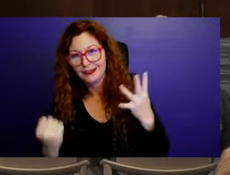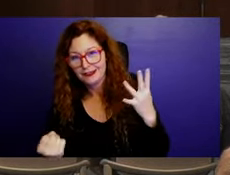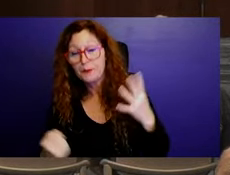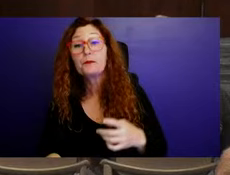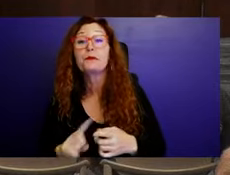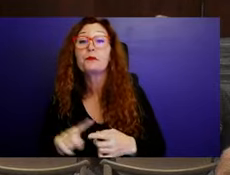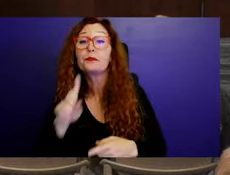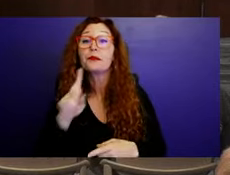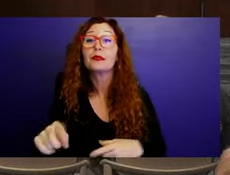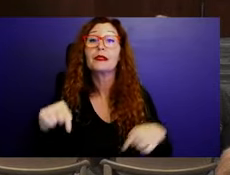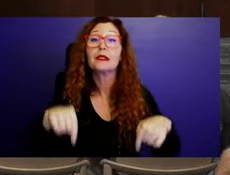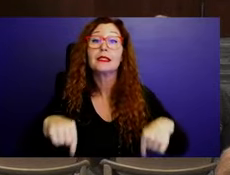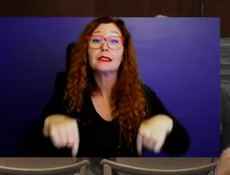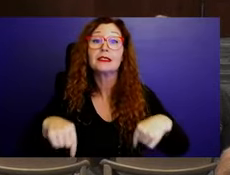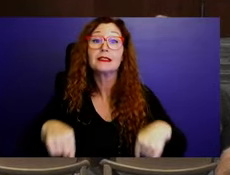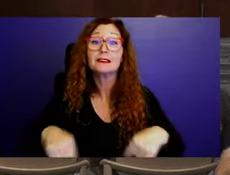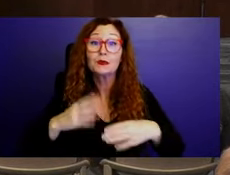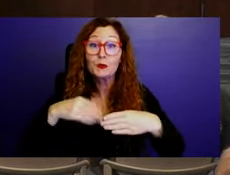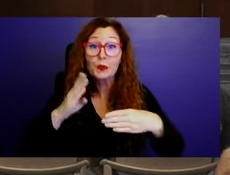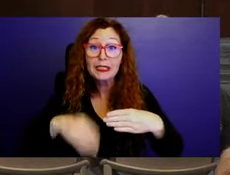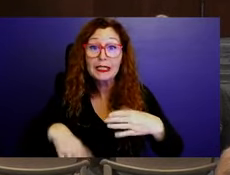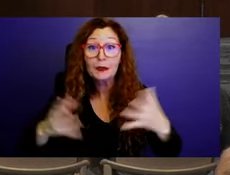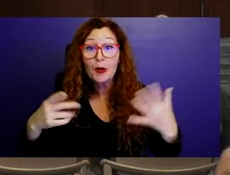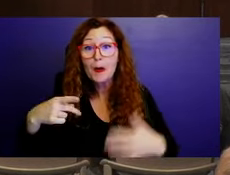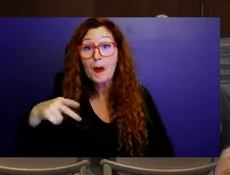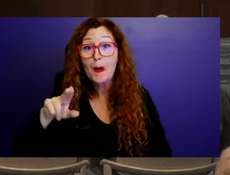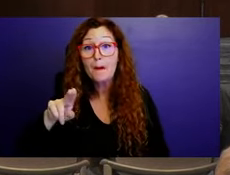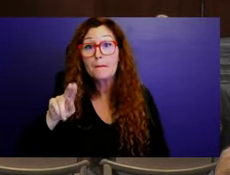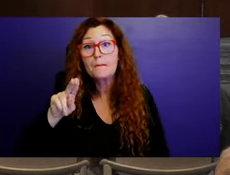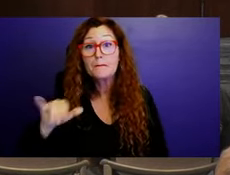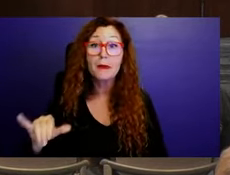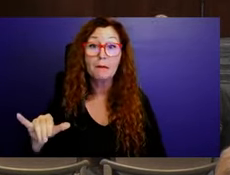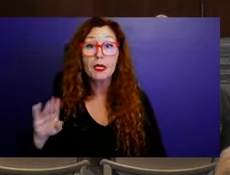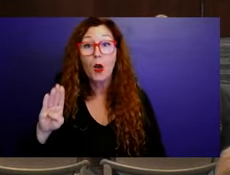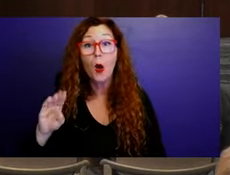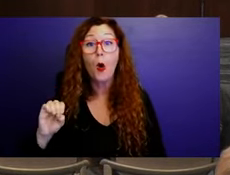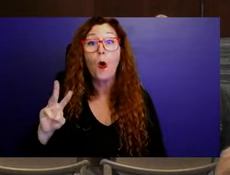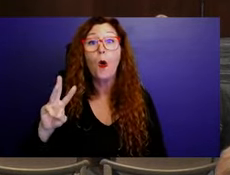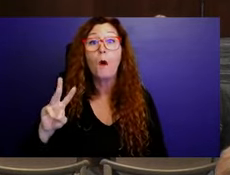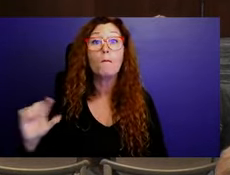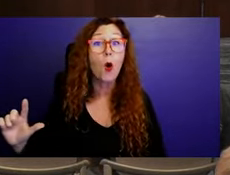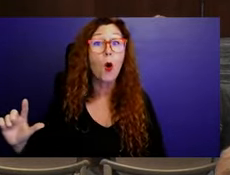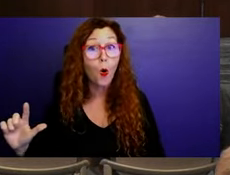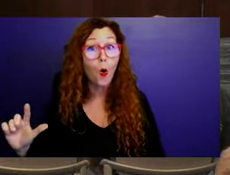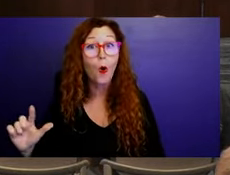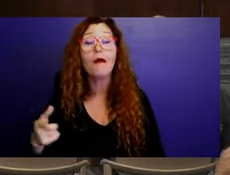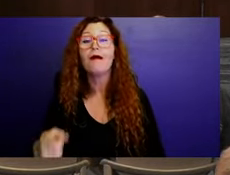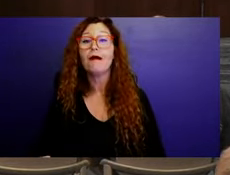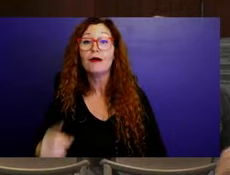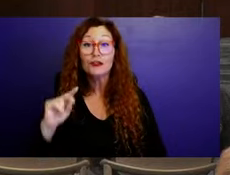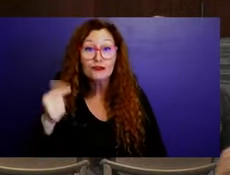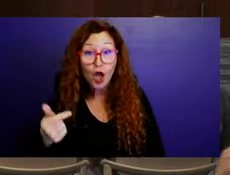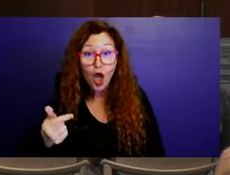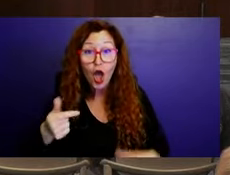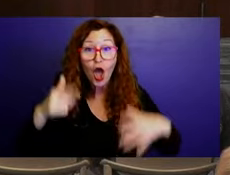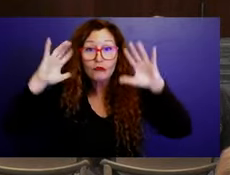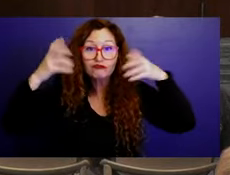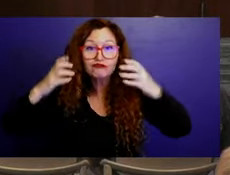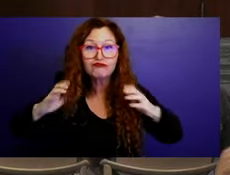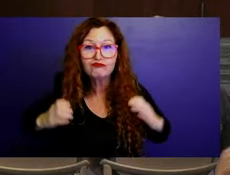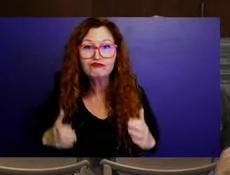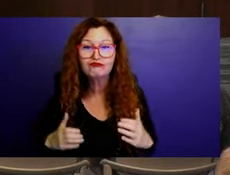encouraged to dress up in their favorite football team's jersey to enjoy food trucks, pet-friendly vendors, giveaways,